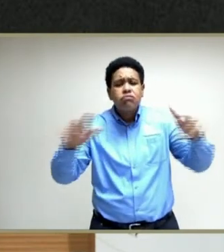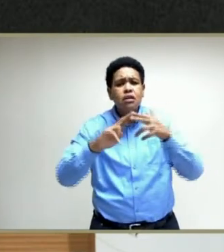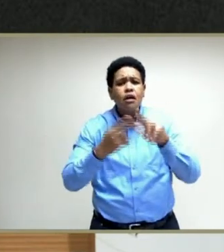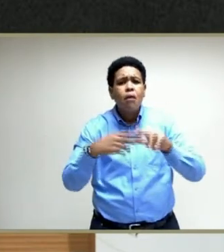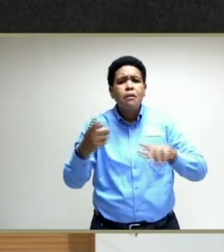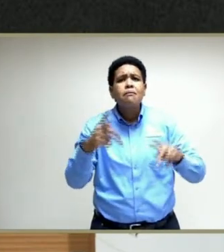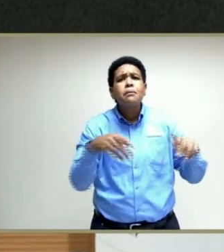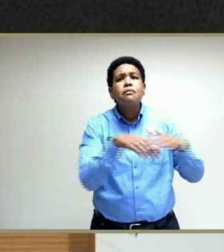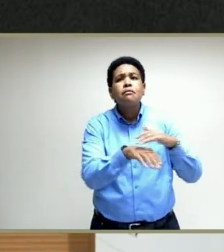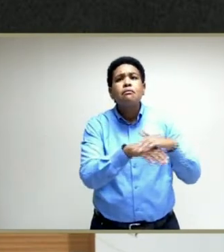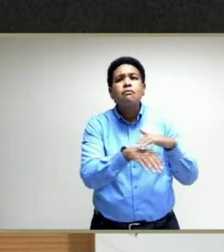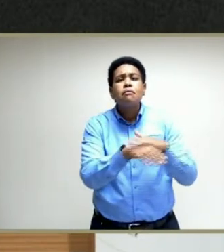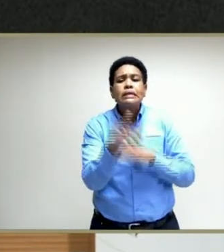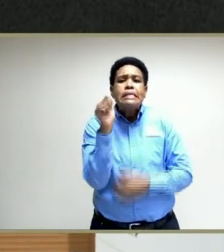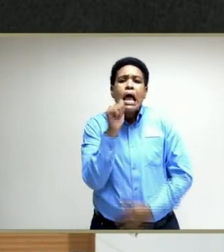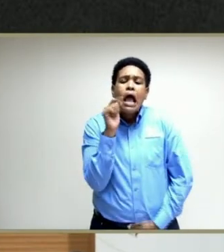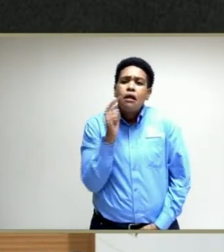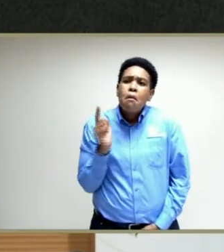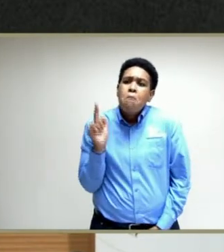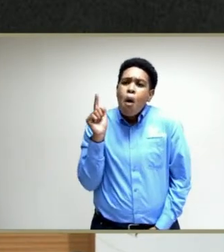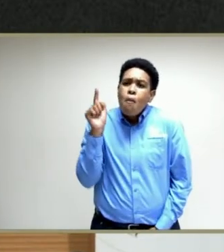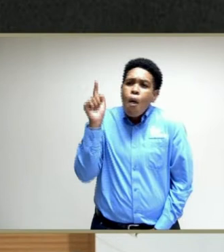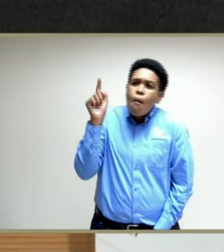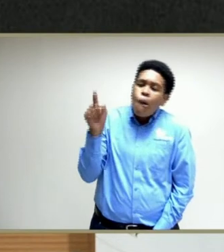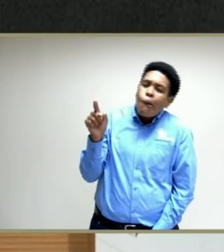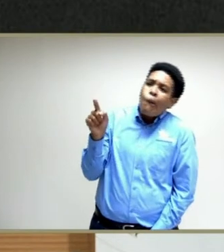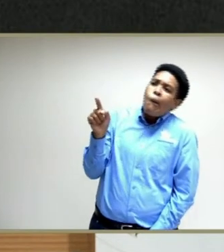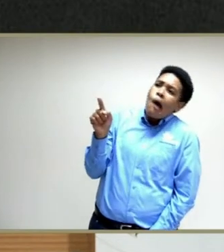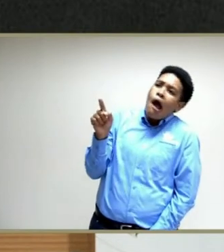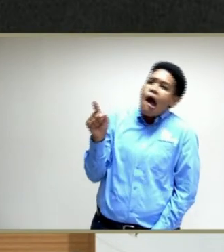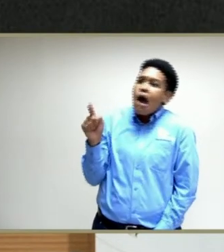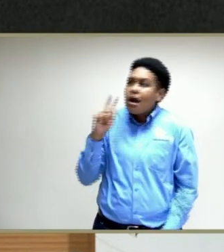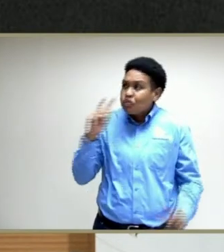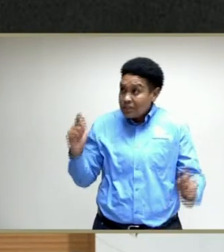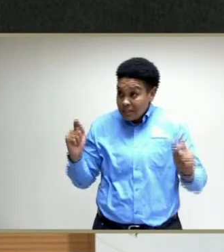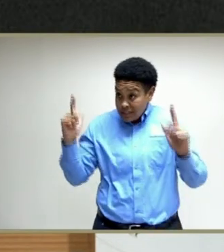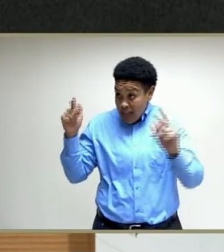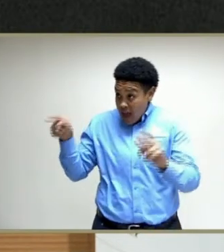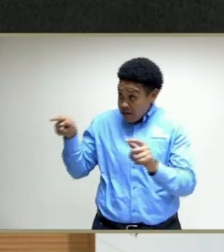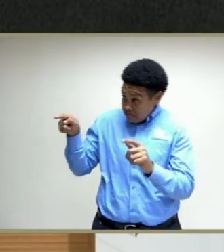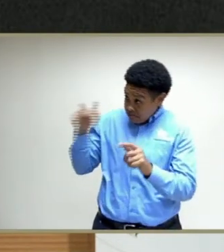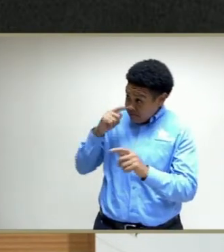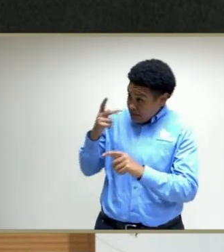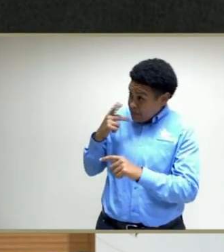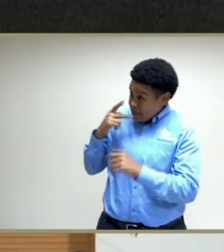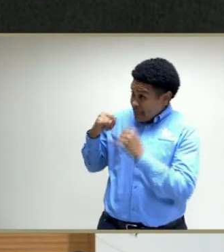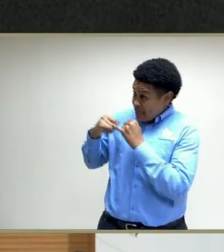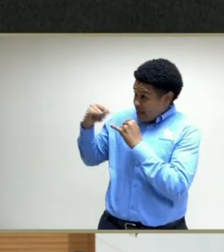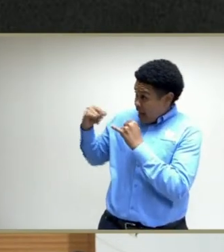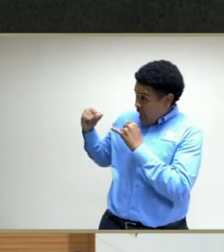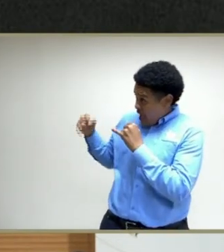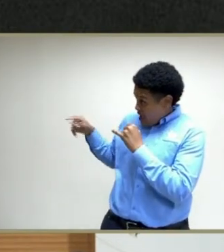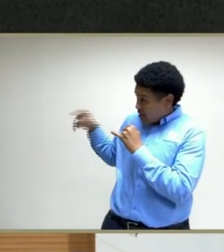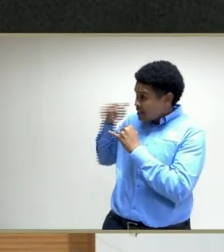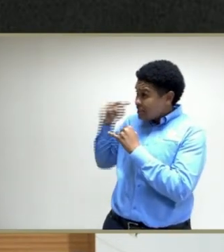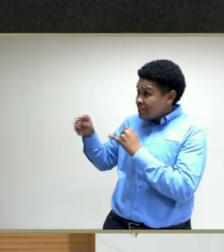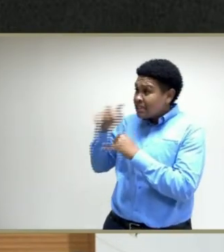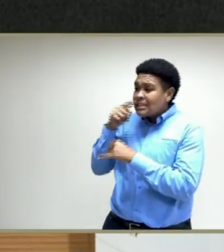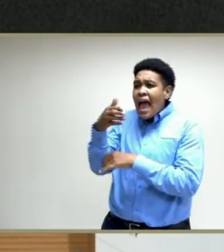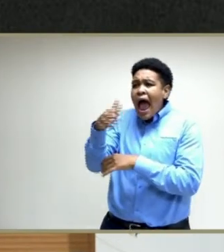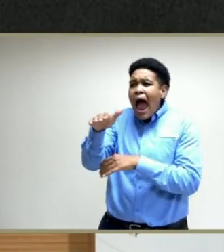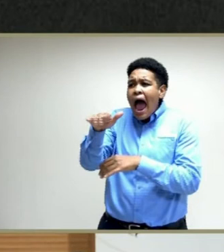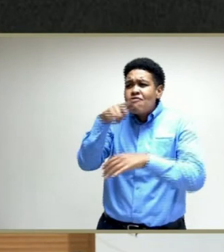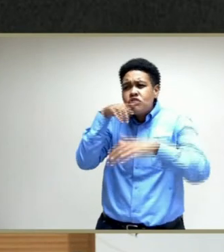admissions on a daily basis. And the slide that is there shows in the pink line the average